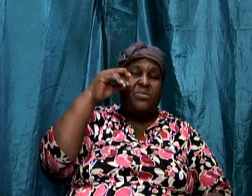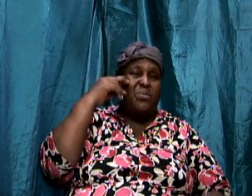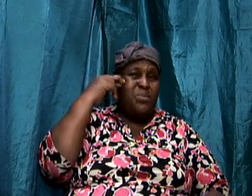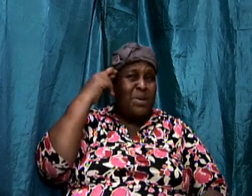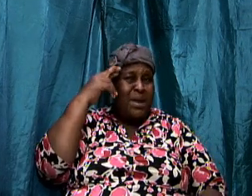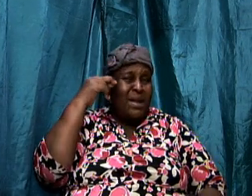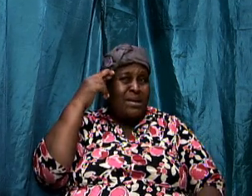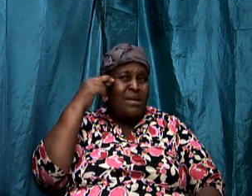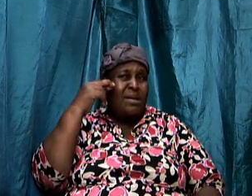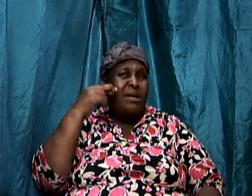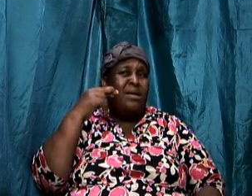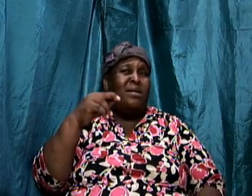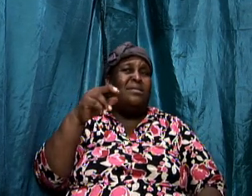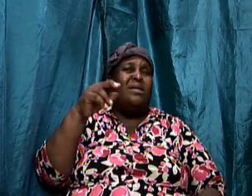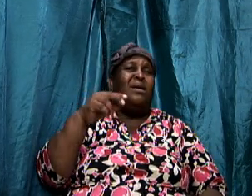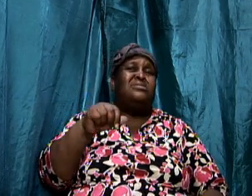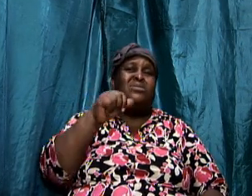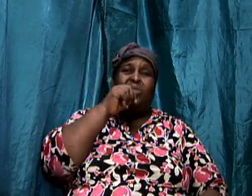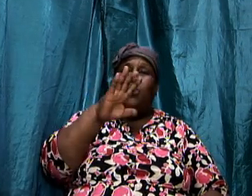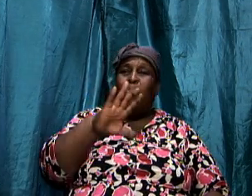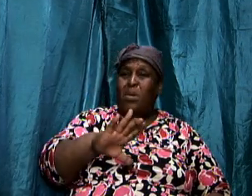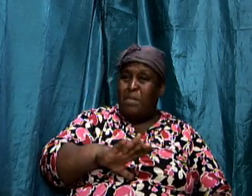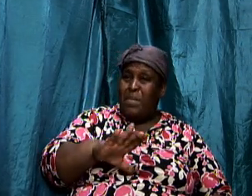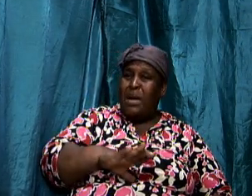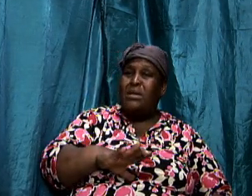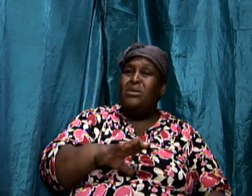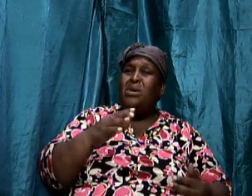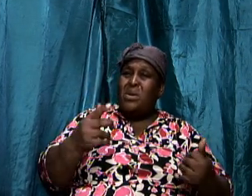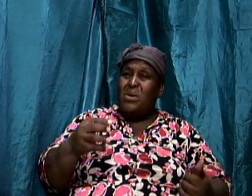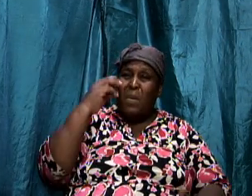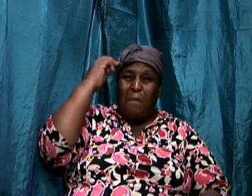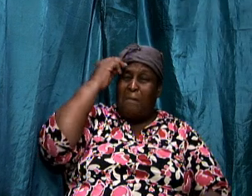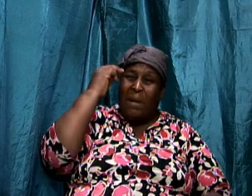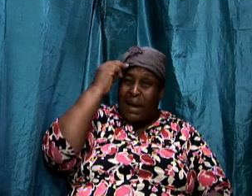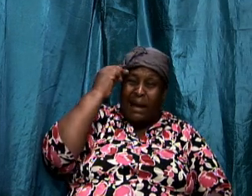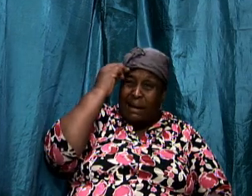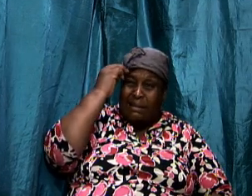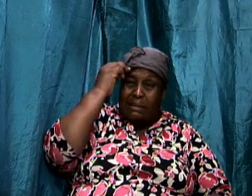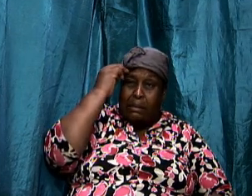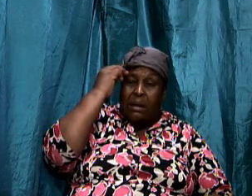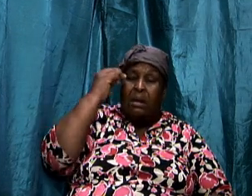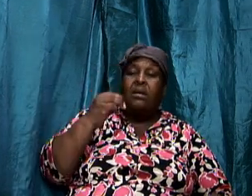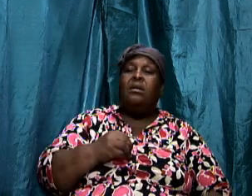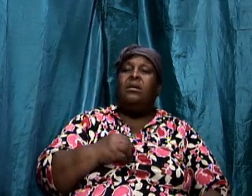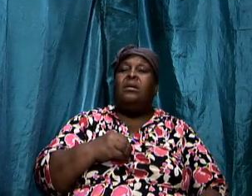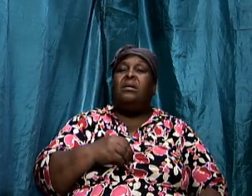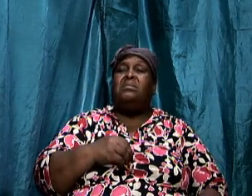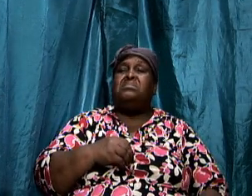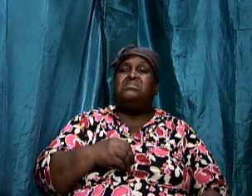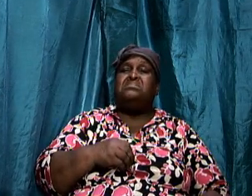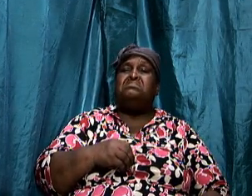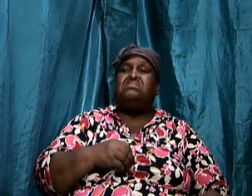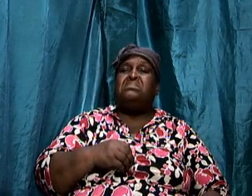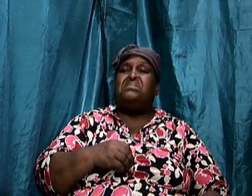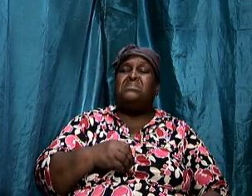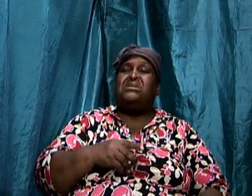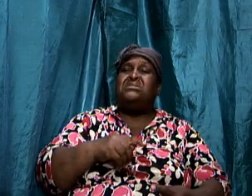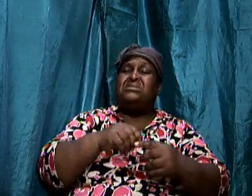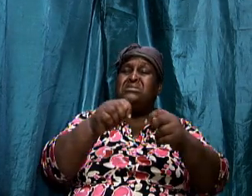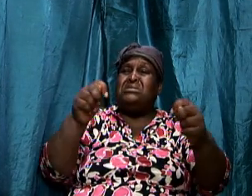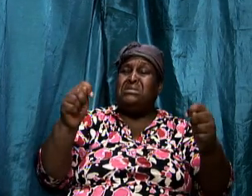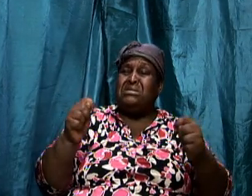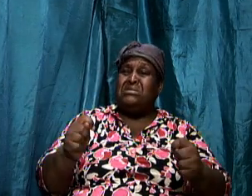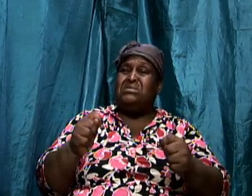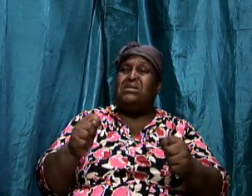that miss grant was now mad and they realized that the stage of insanity that she was at